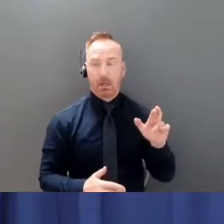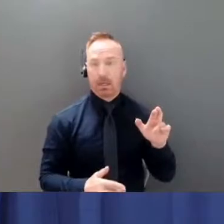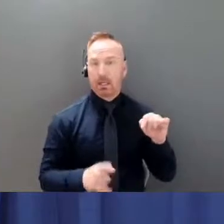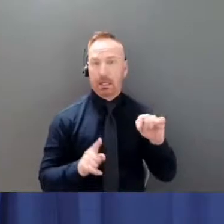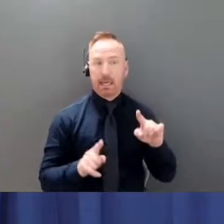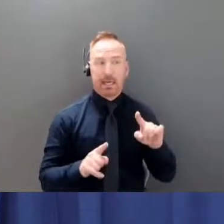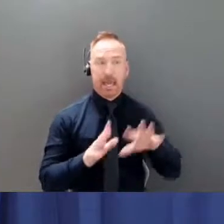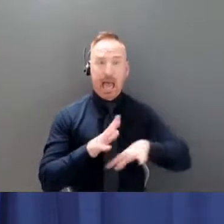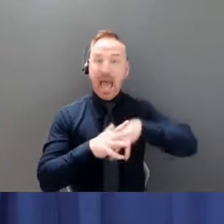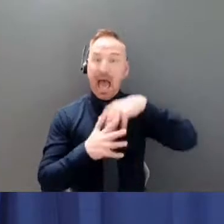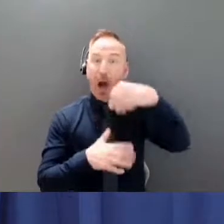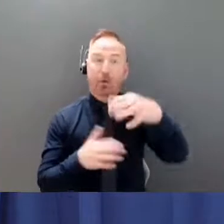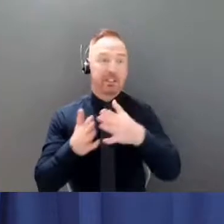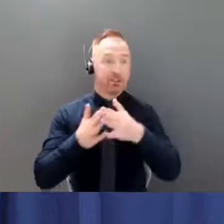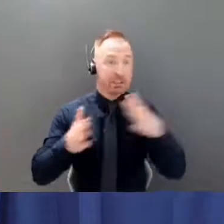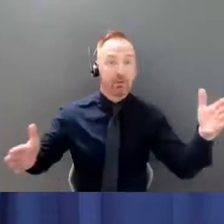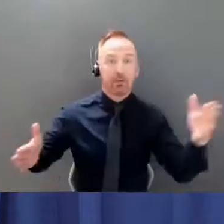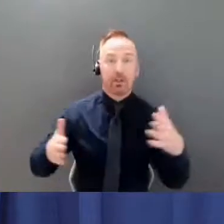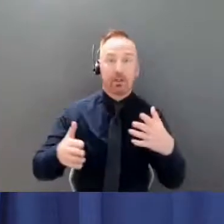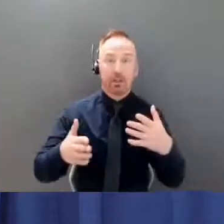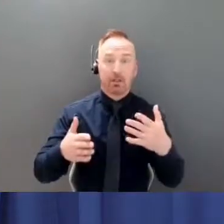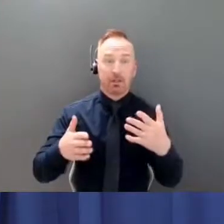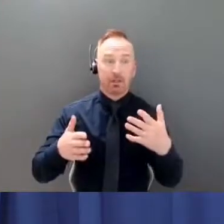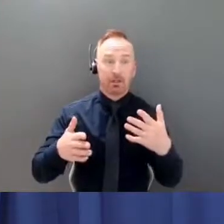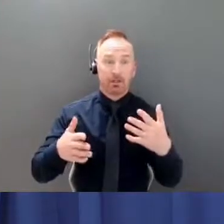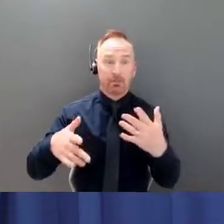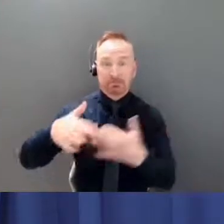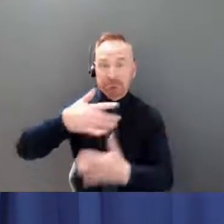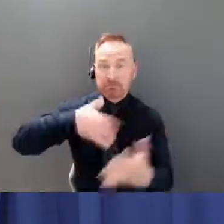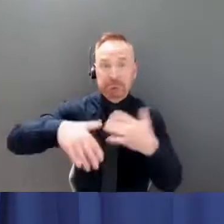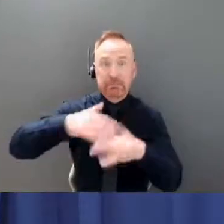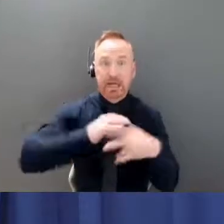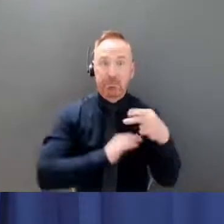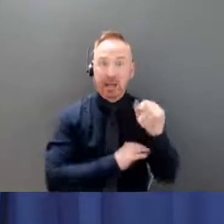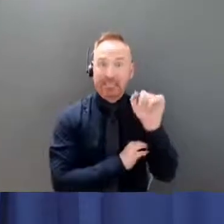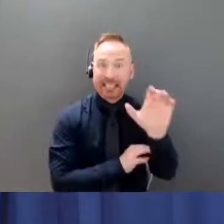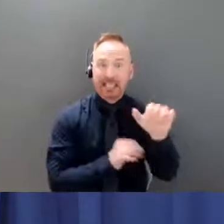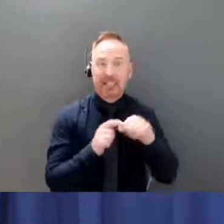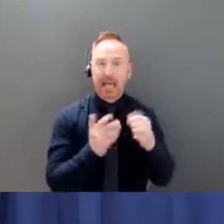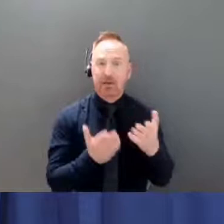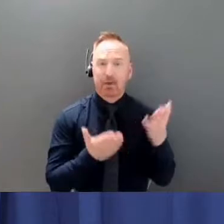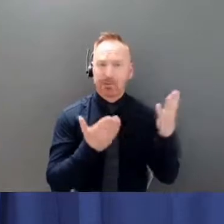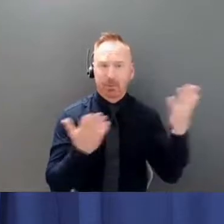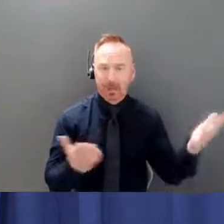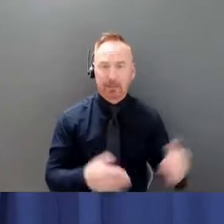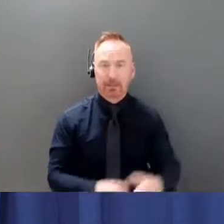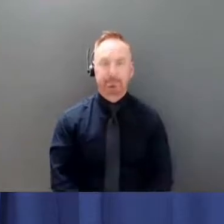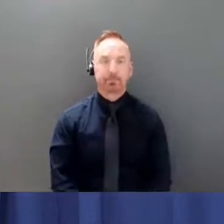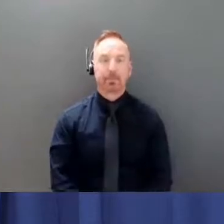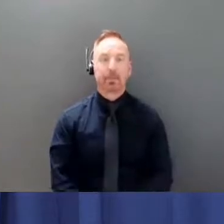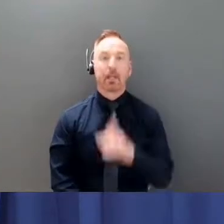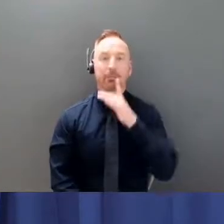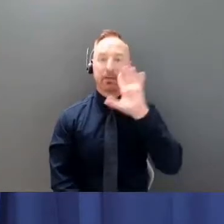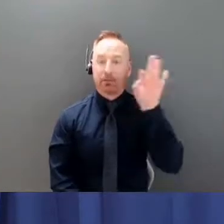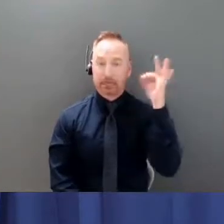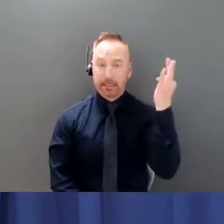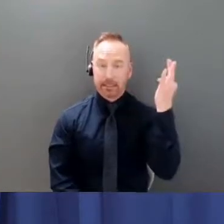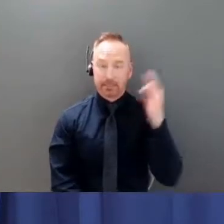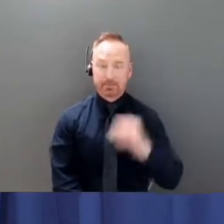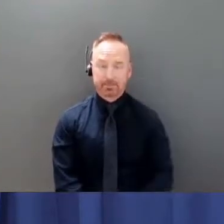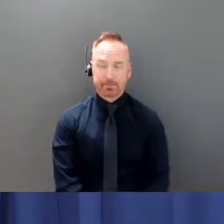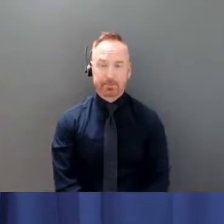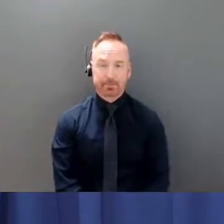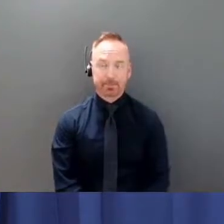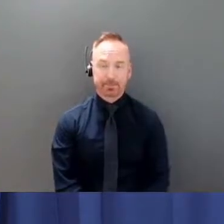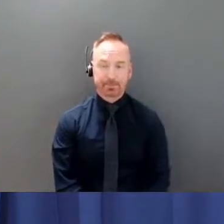be your recommendation for these people? Yes, thank you for this question. There are a few of them, but they are very few.